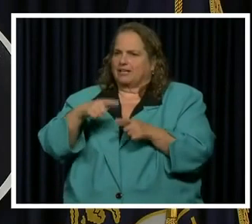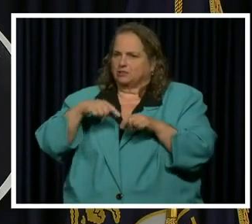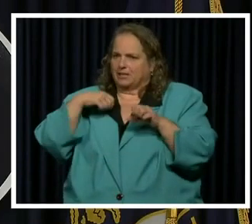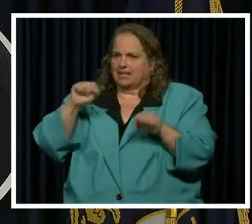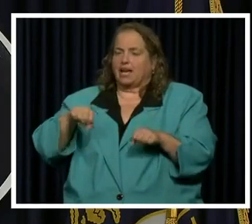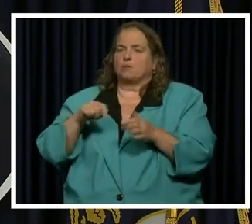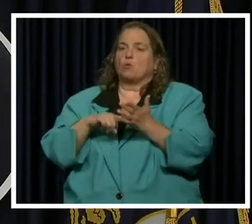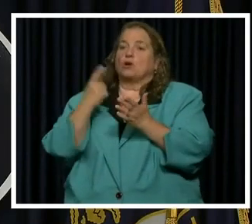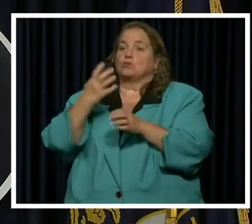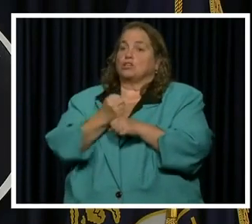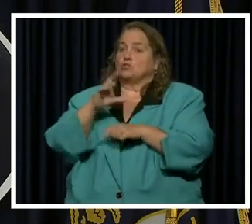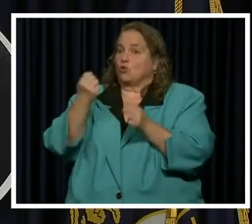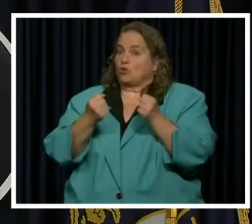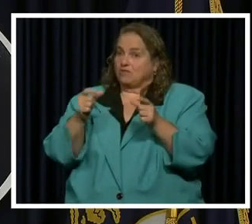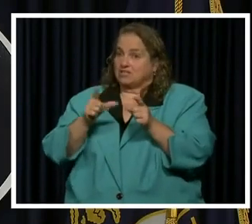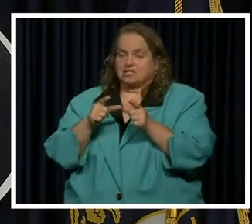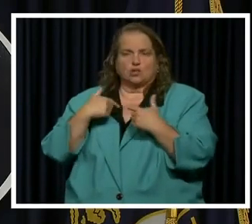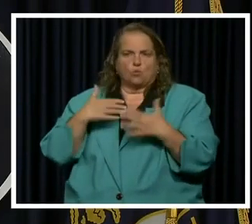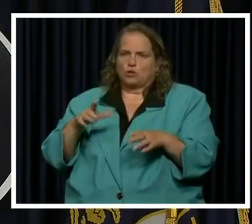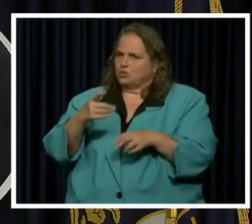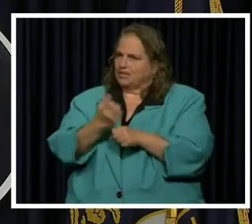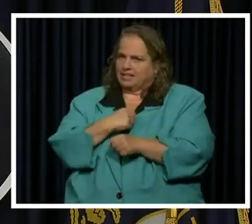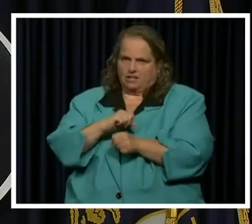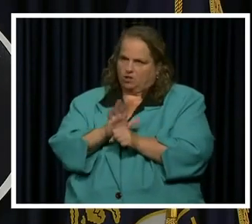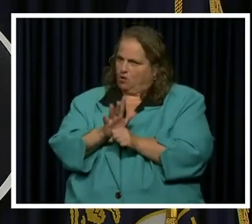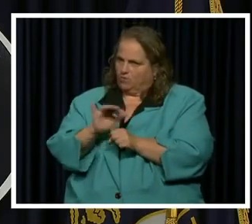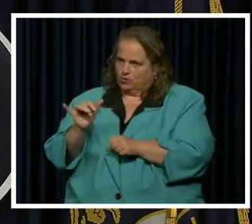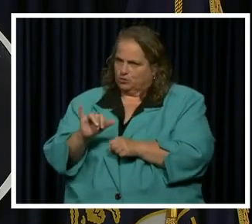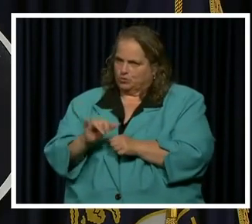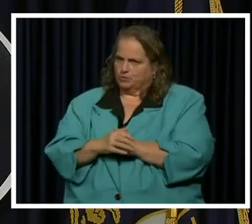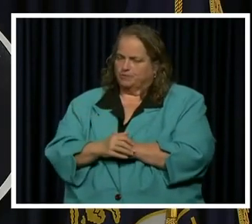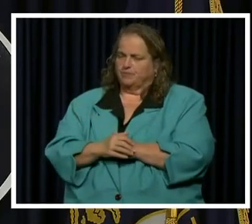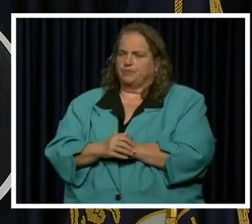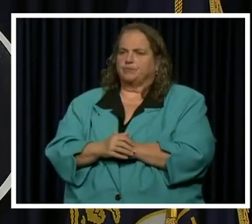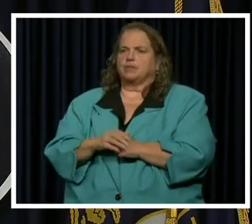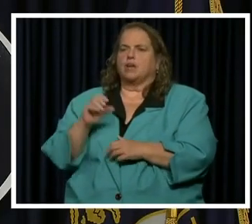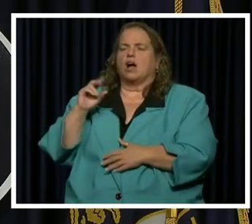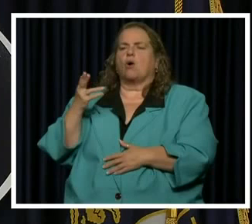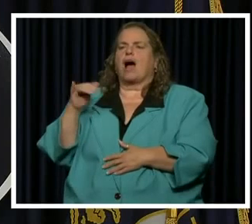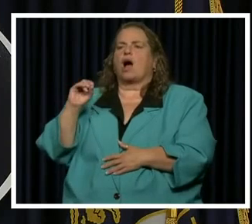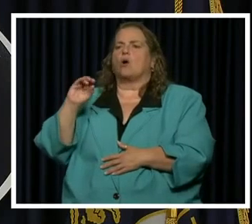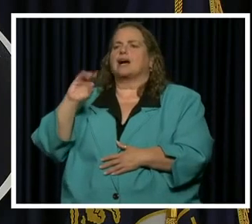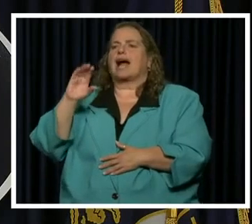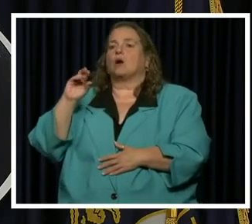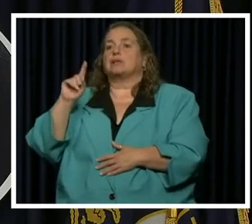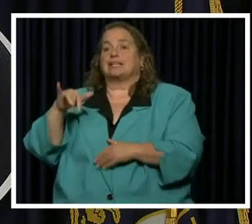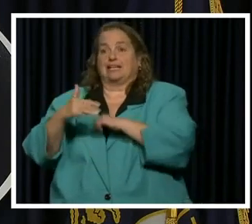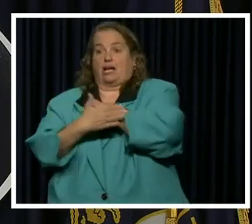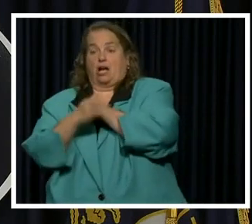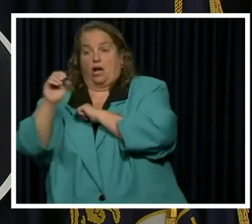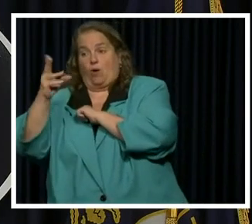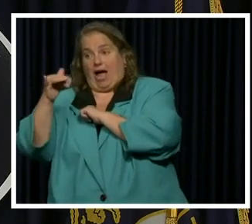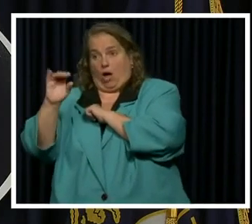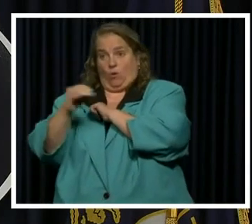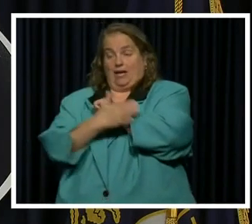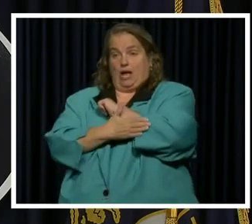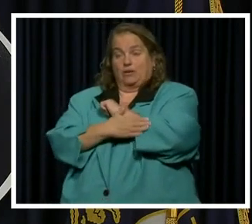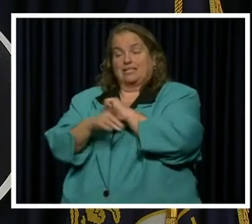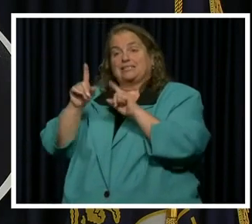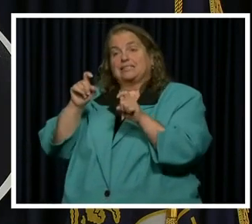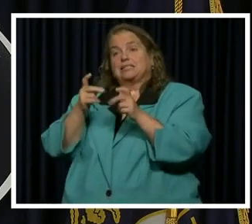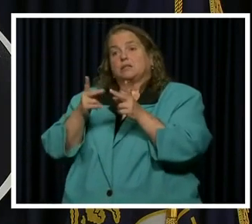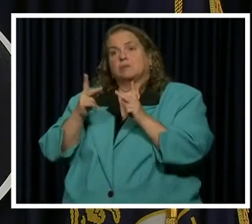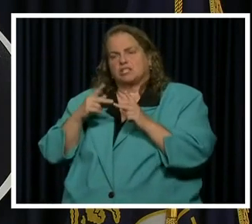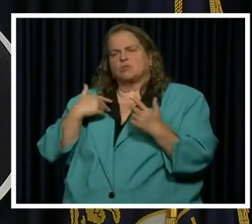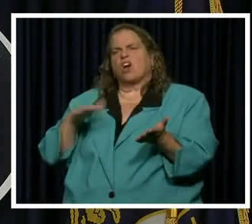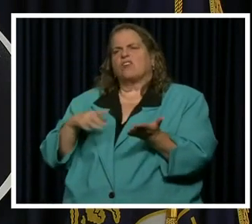license. I don't want you to get COVID. Uh, about the Ohio County testing site. Uh, we talked a little bit